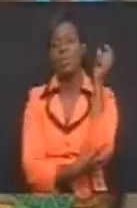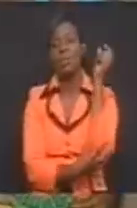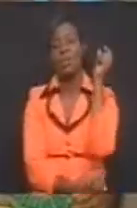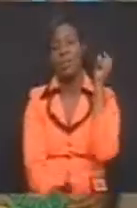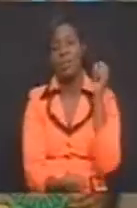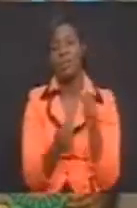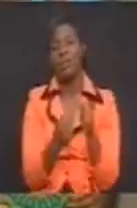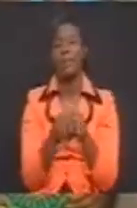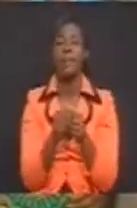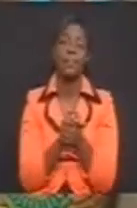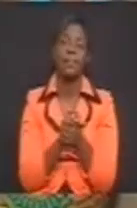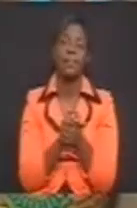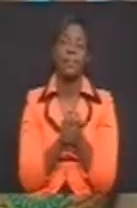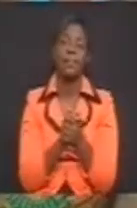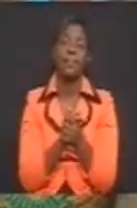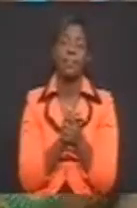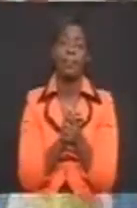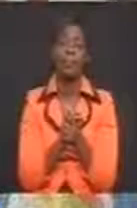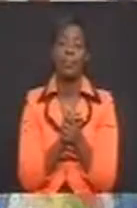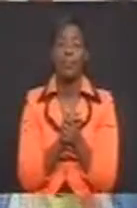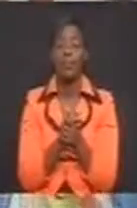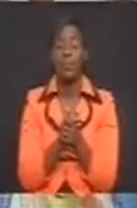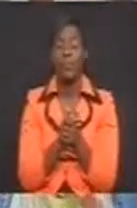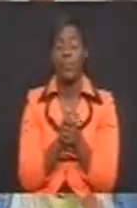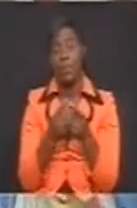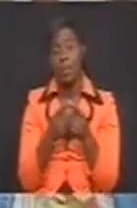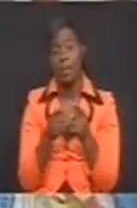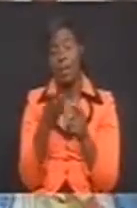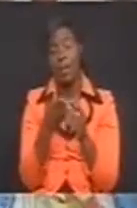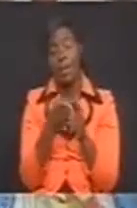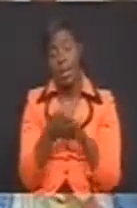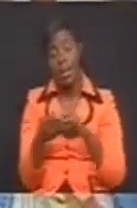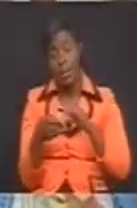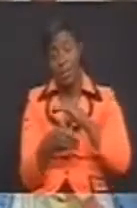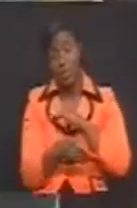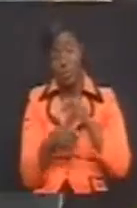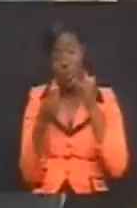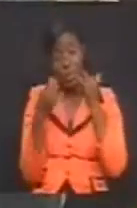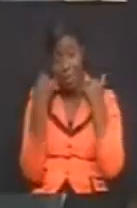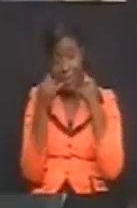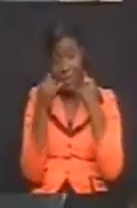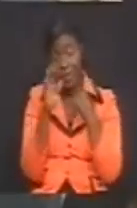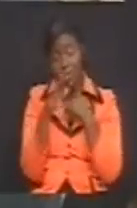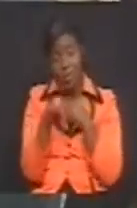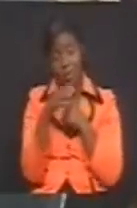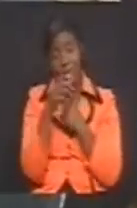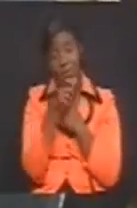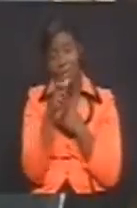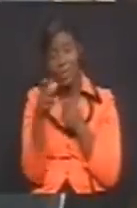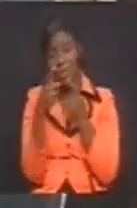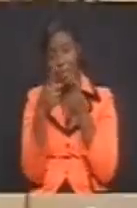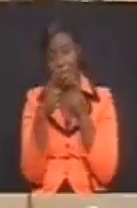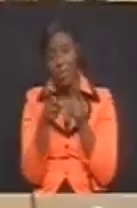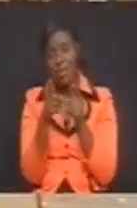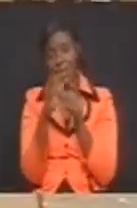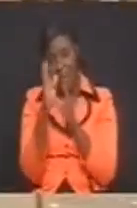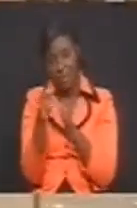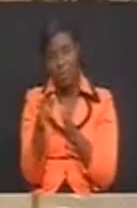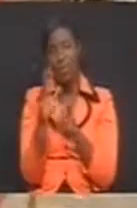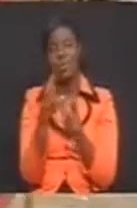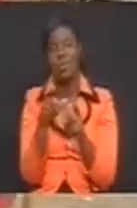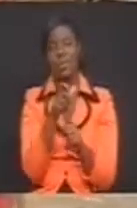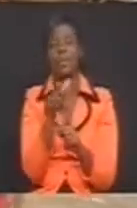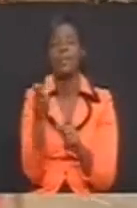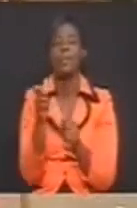earnings are entered into a computer which either accepts or rejects the person. This is